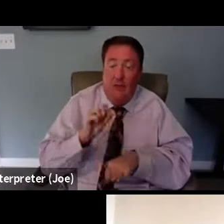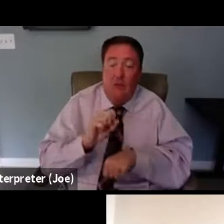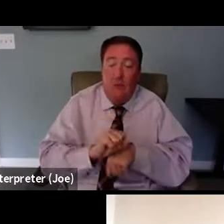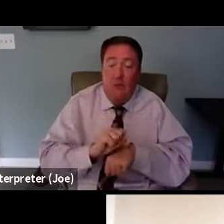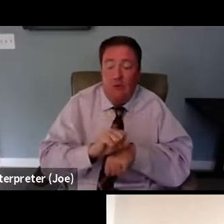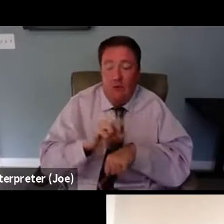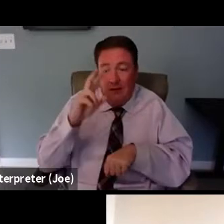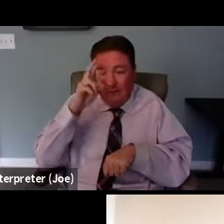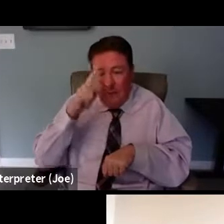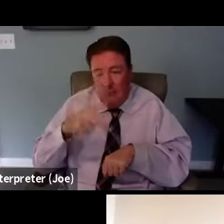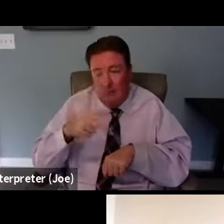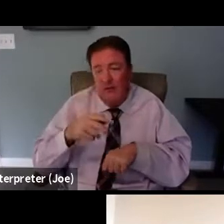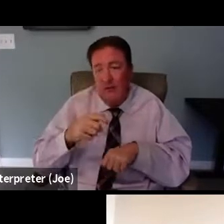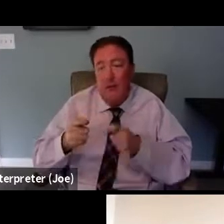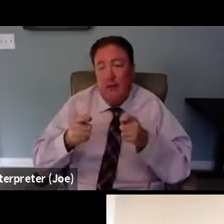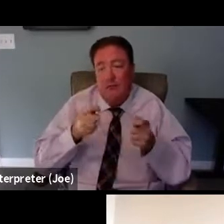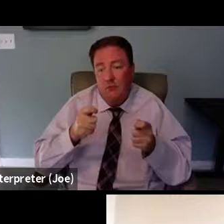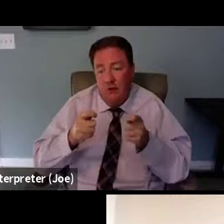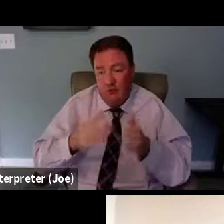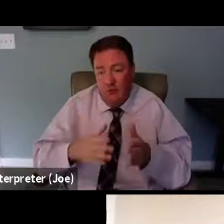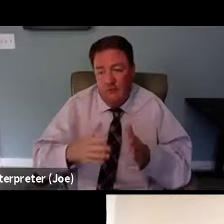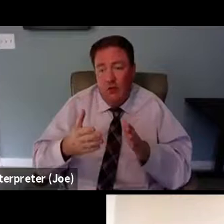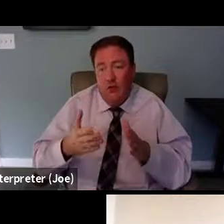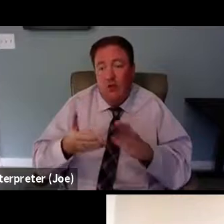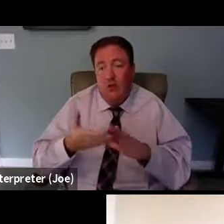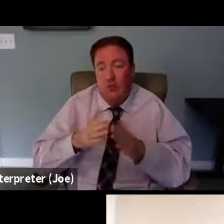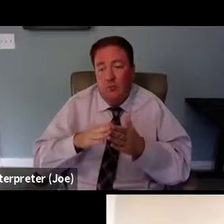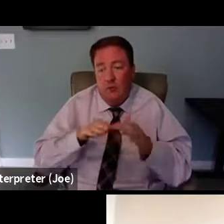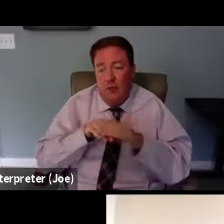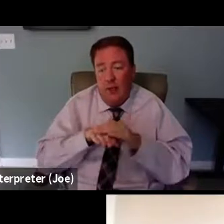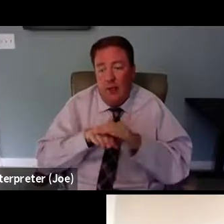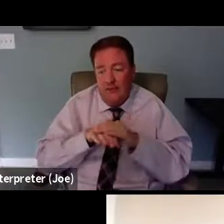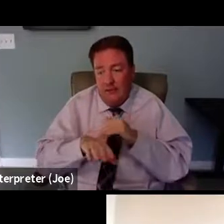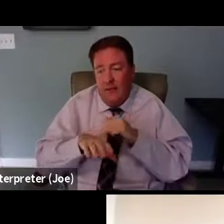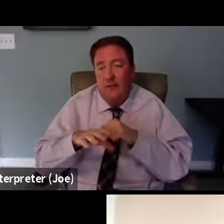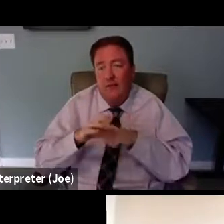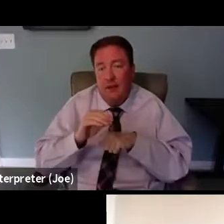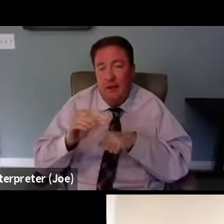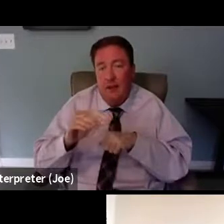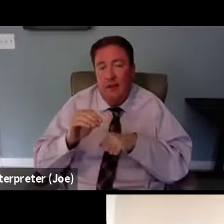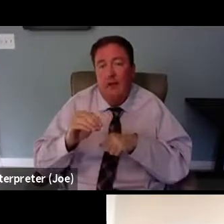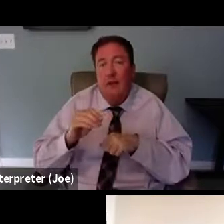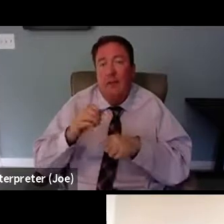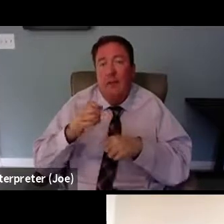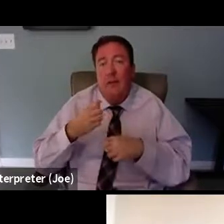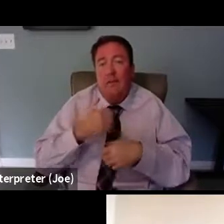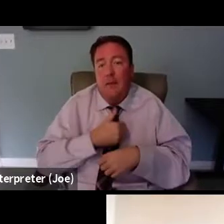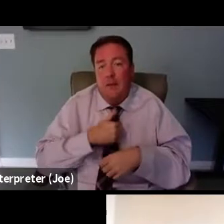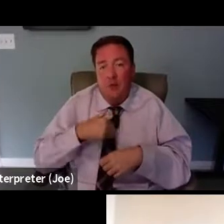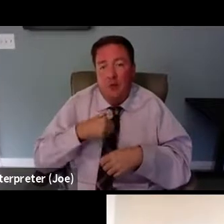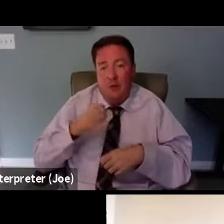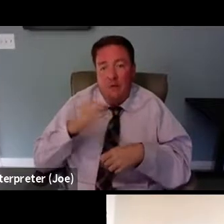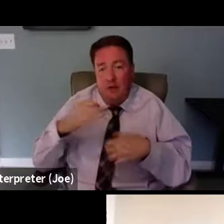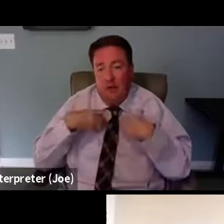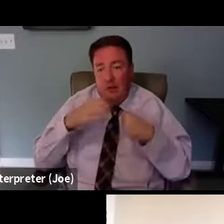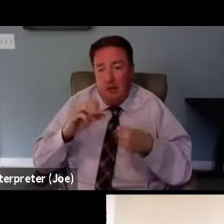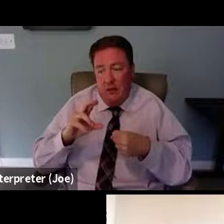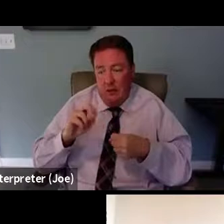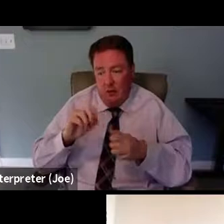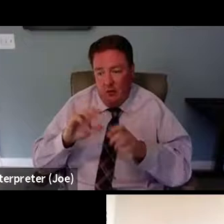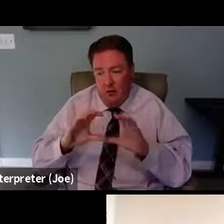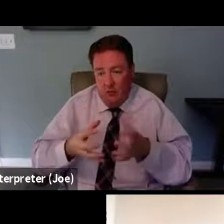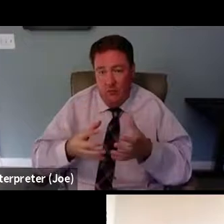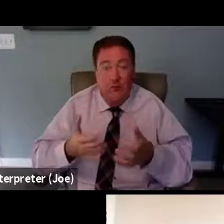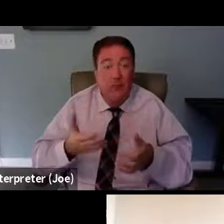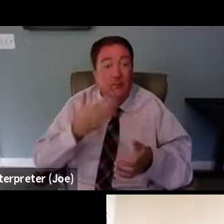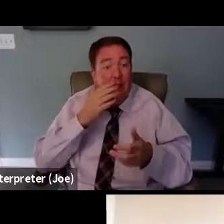Managing Director for Community Access at Nelson's Communications Company and member of the Publicis Healthcare Group. All right. Well, thank you all for joining us